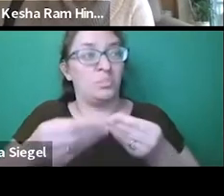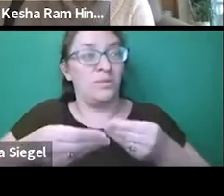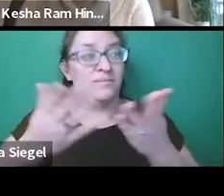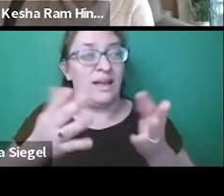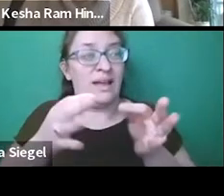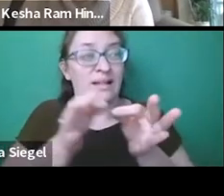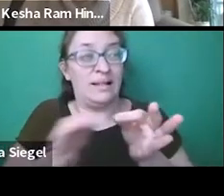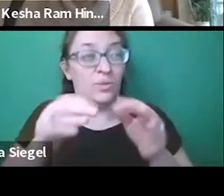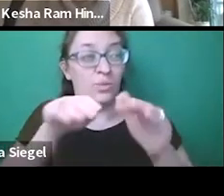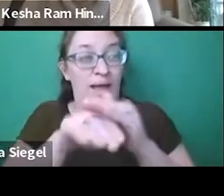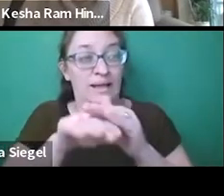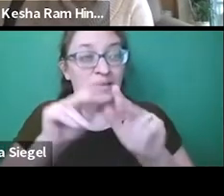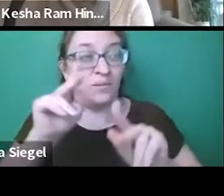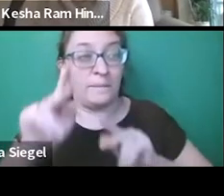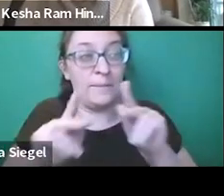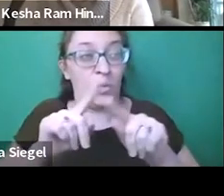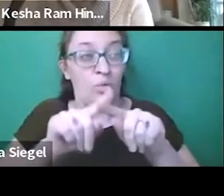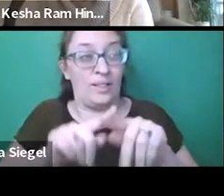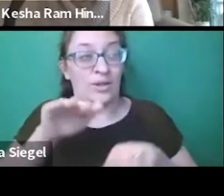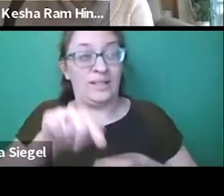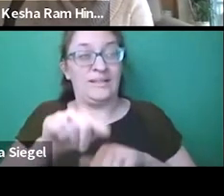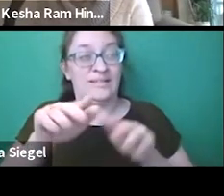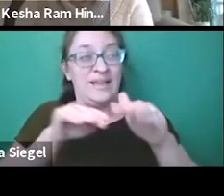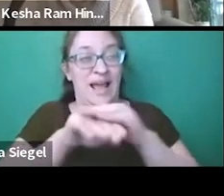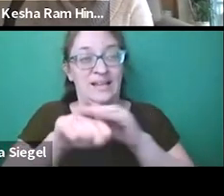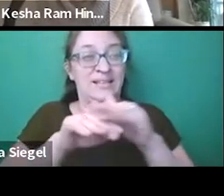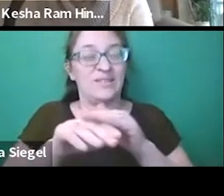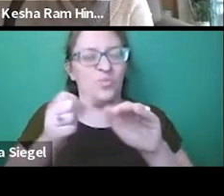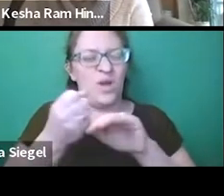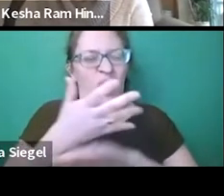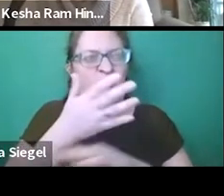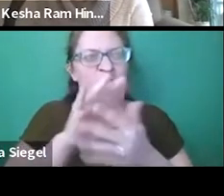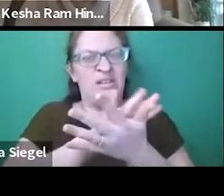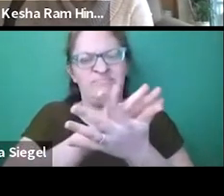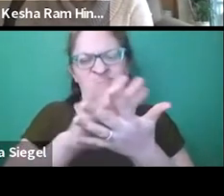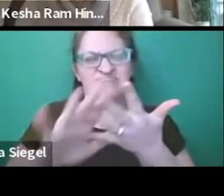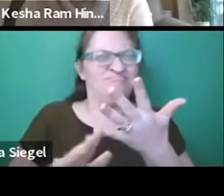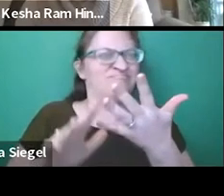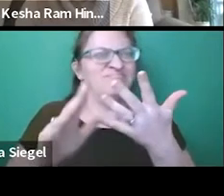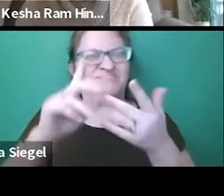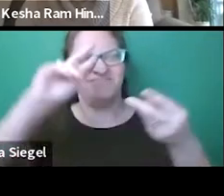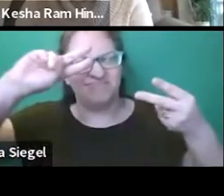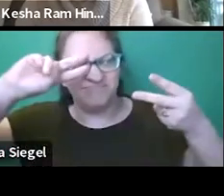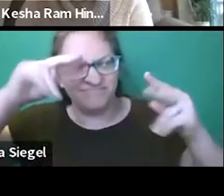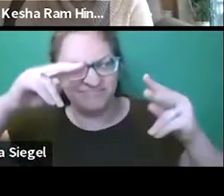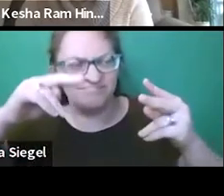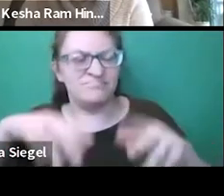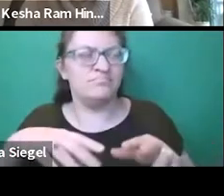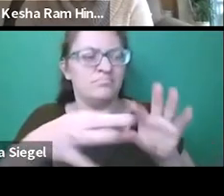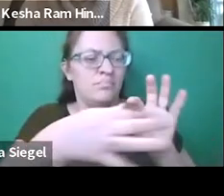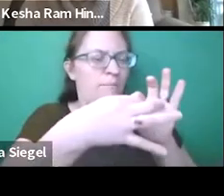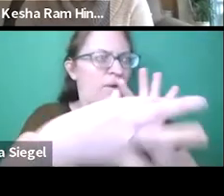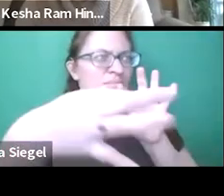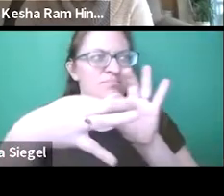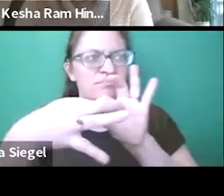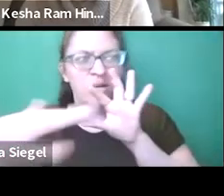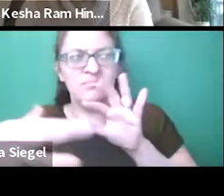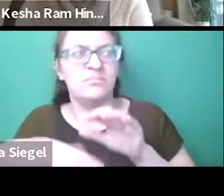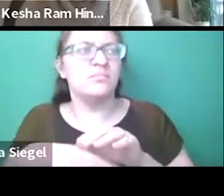When we fail to provide language access for people who rely on this access, we can cause